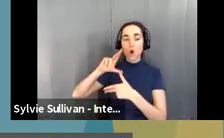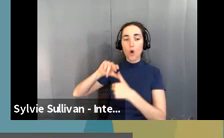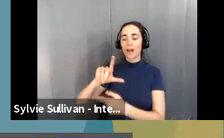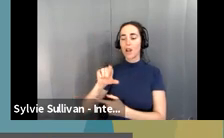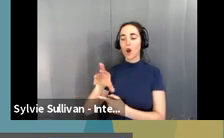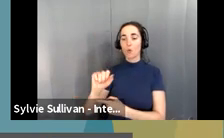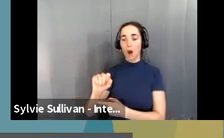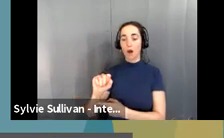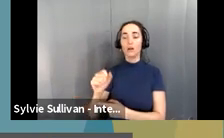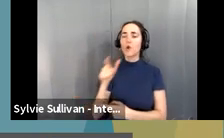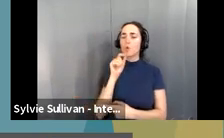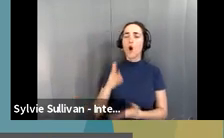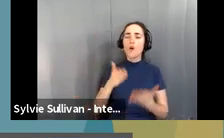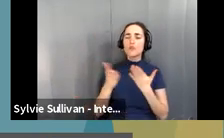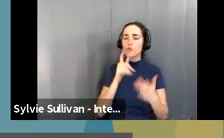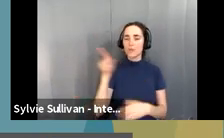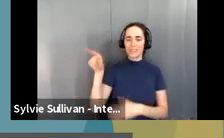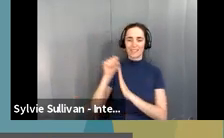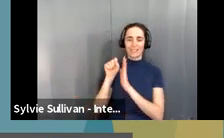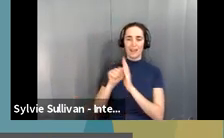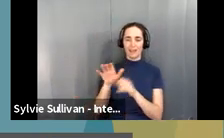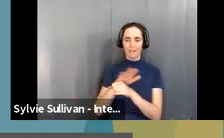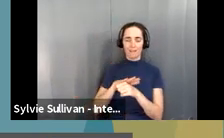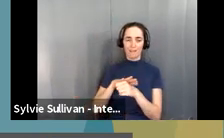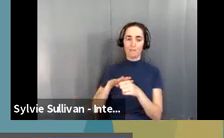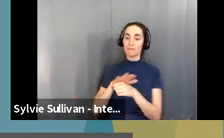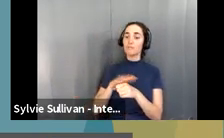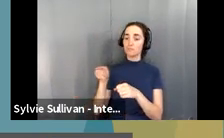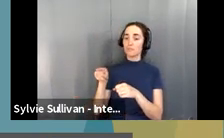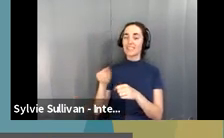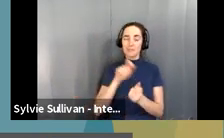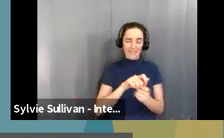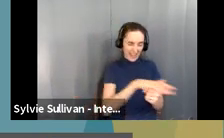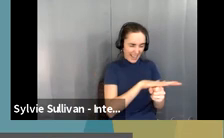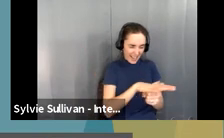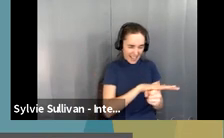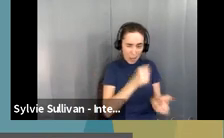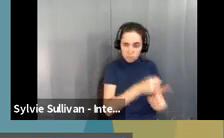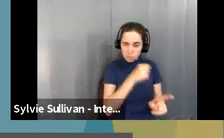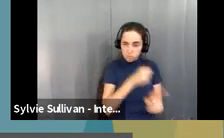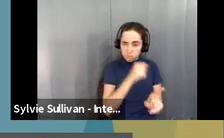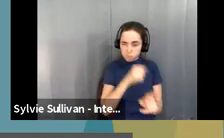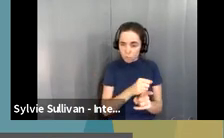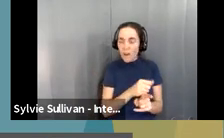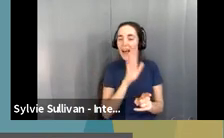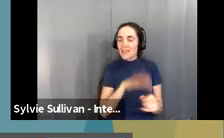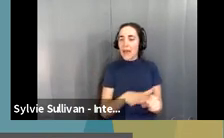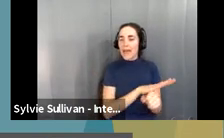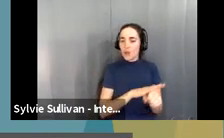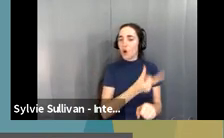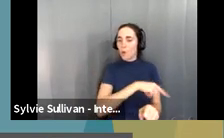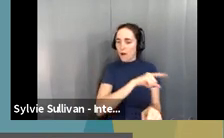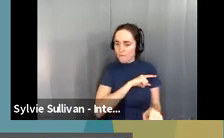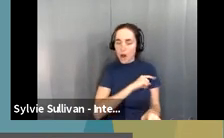at the state level in specific regions, but those regions that were hardest, um, affected, um, most affected by